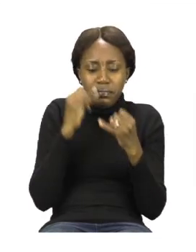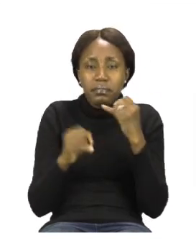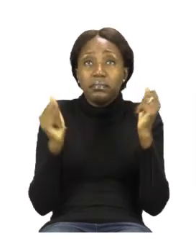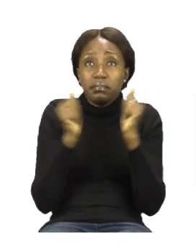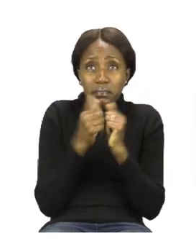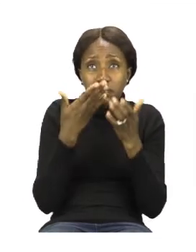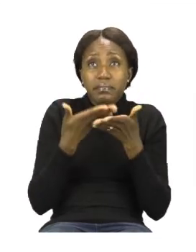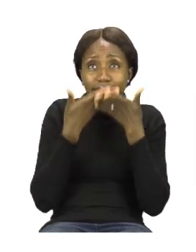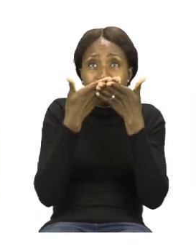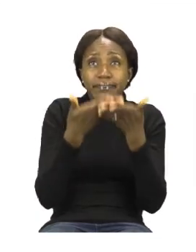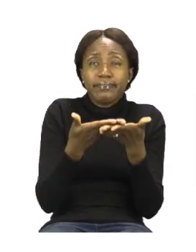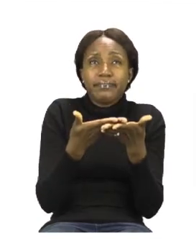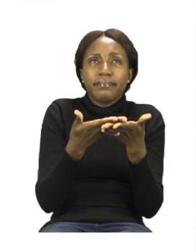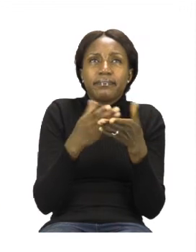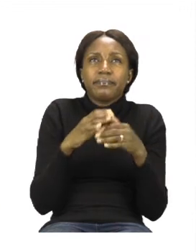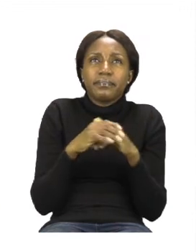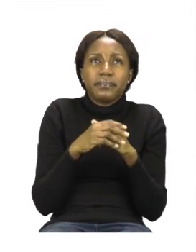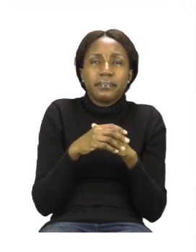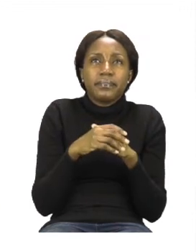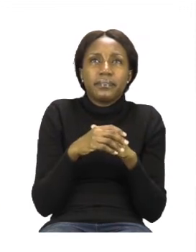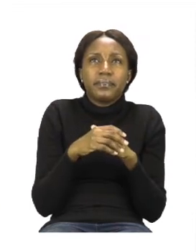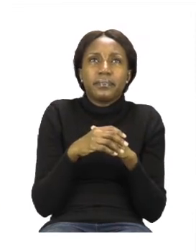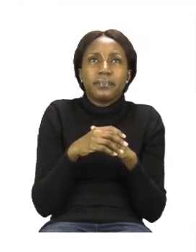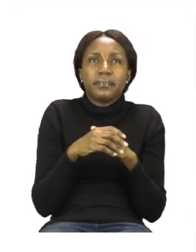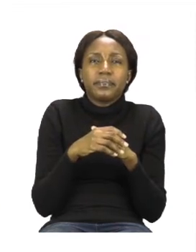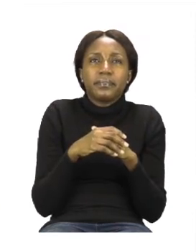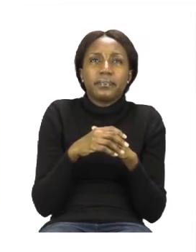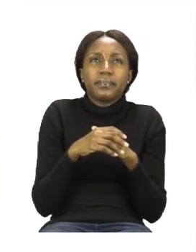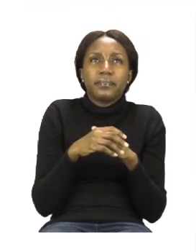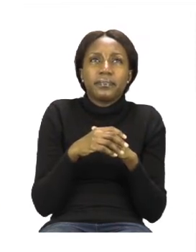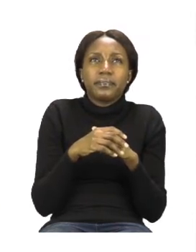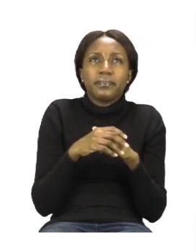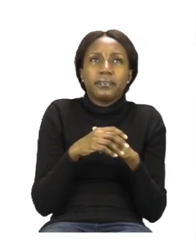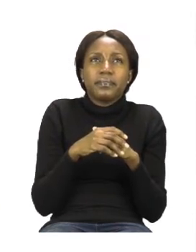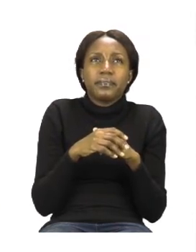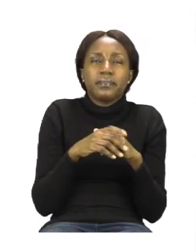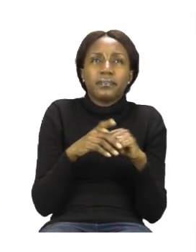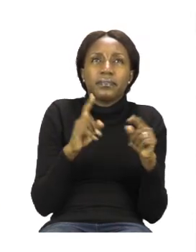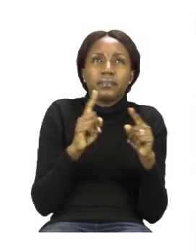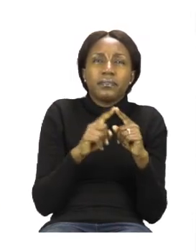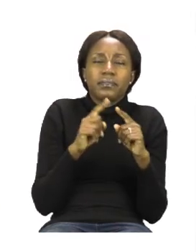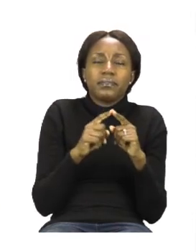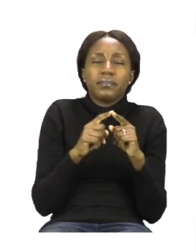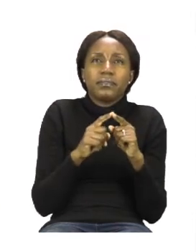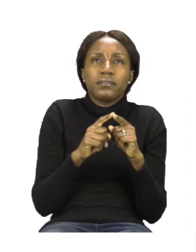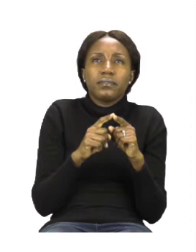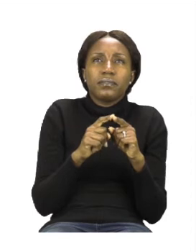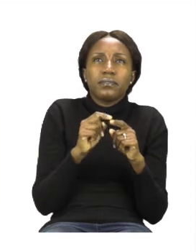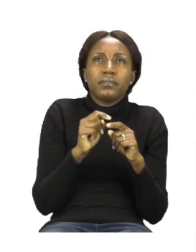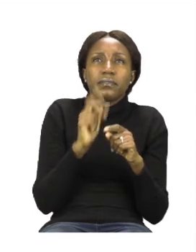So, let us begin. The first word we have is the word shopkeeper.